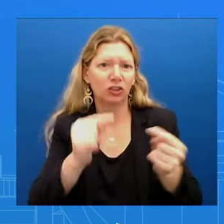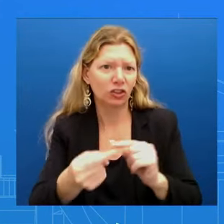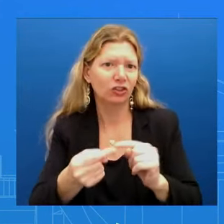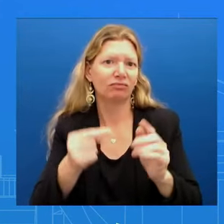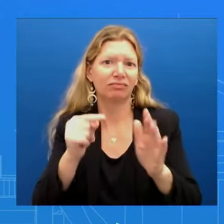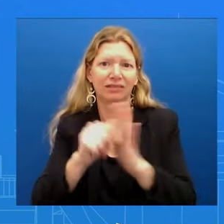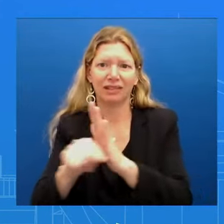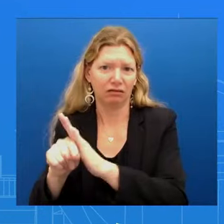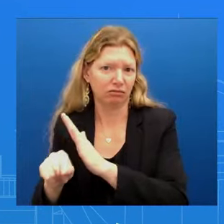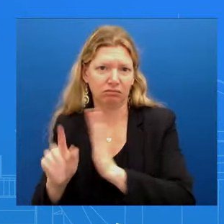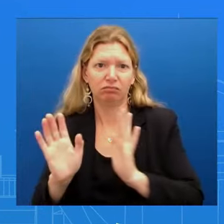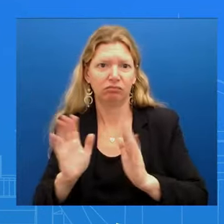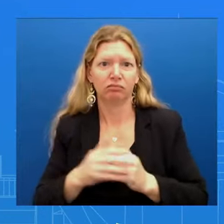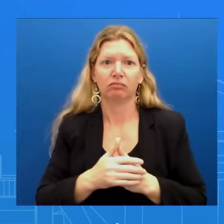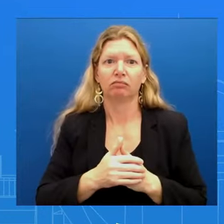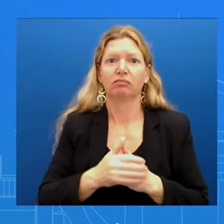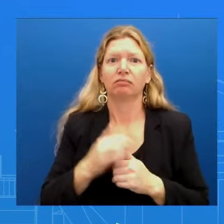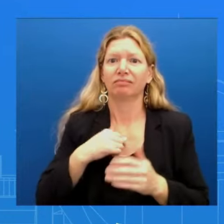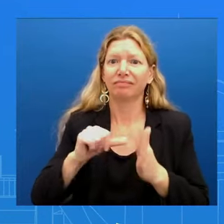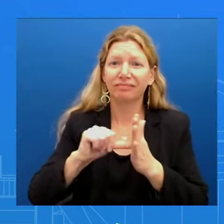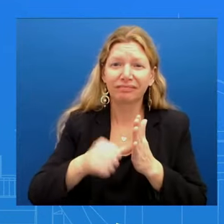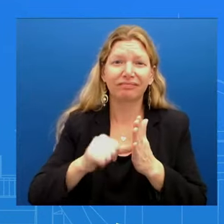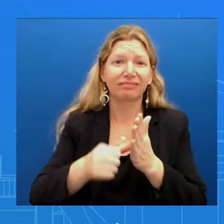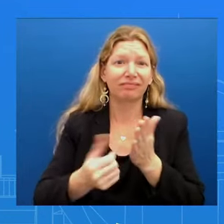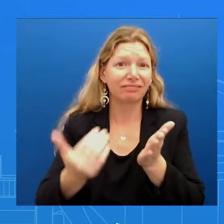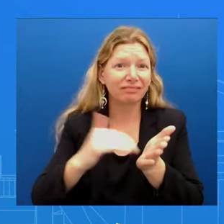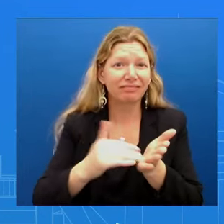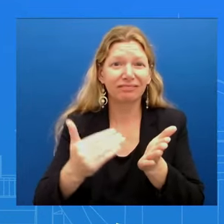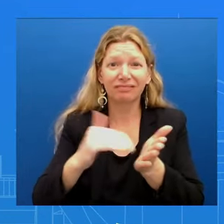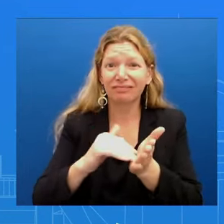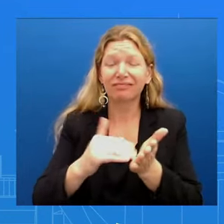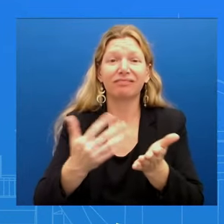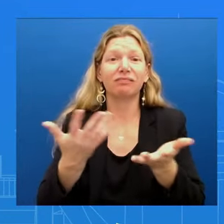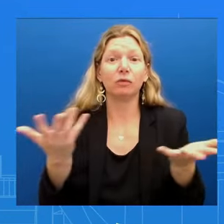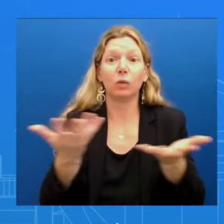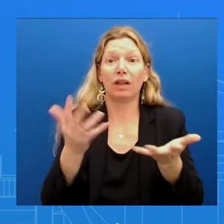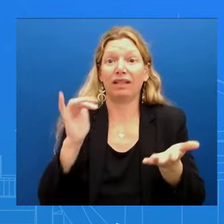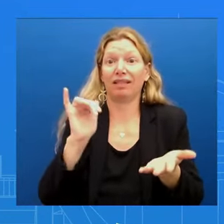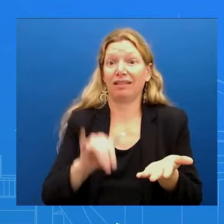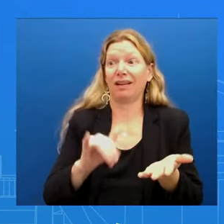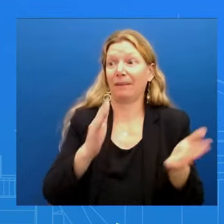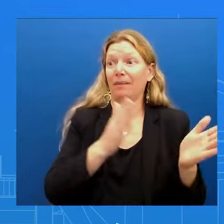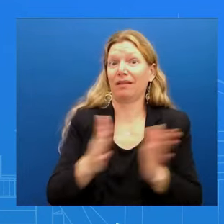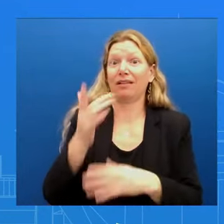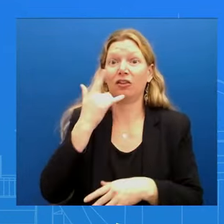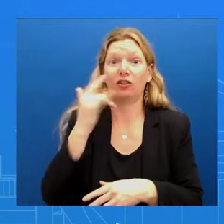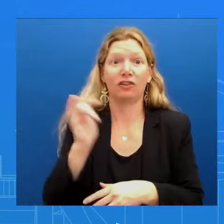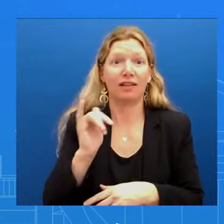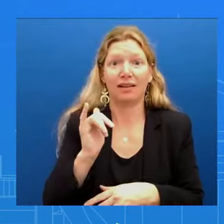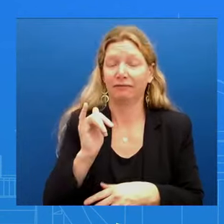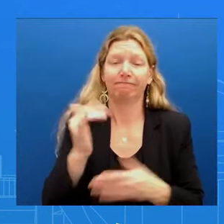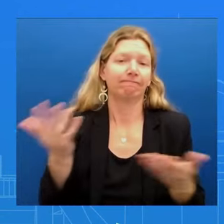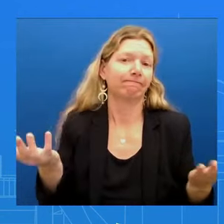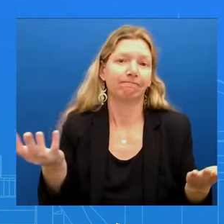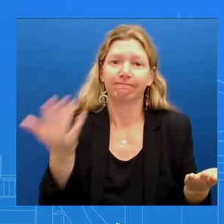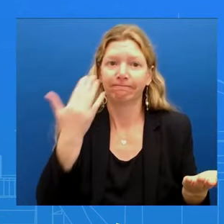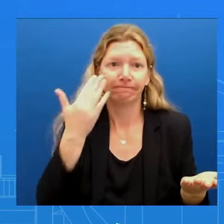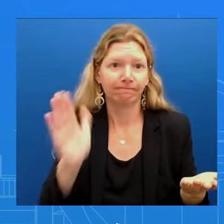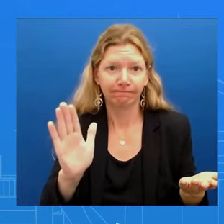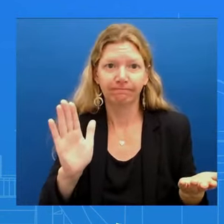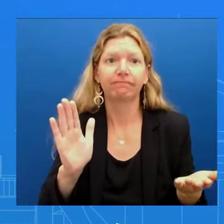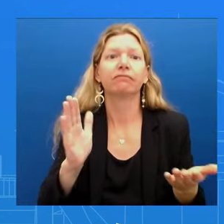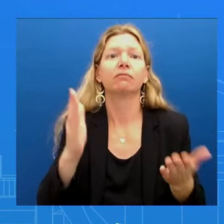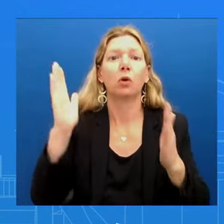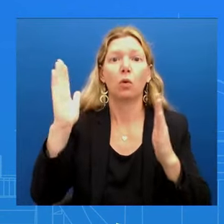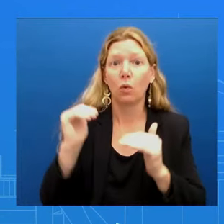that would look like But we hope and expect that our Israeli counterparts will factor in the